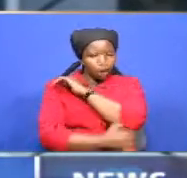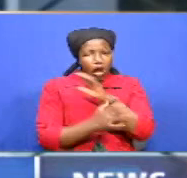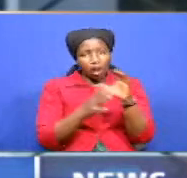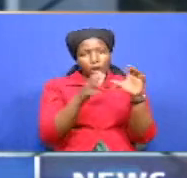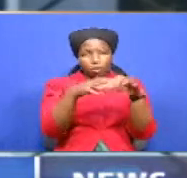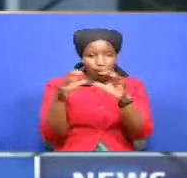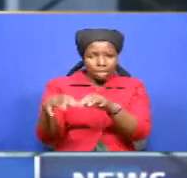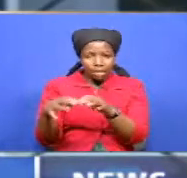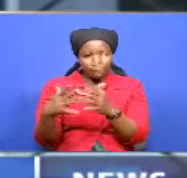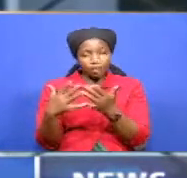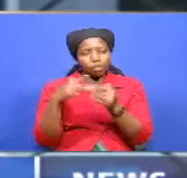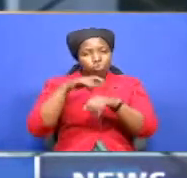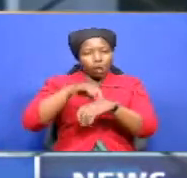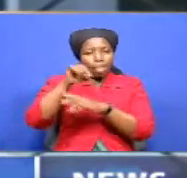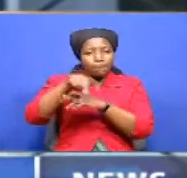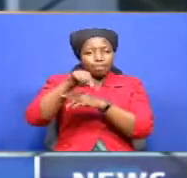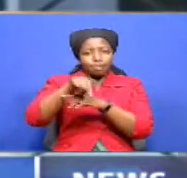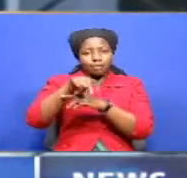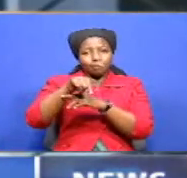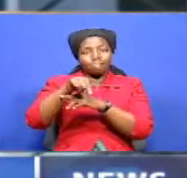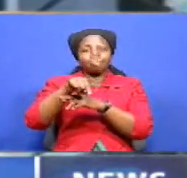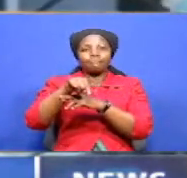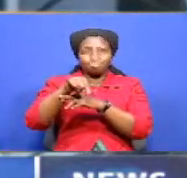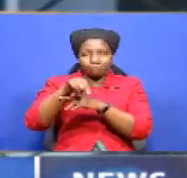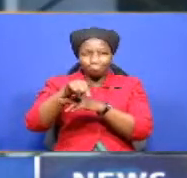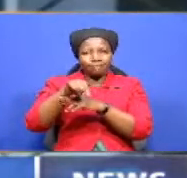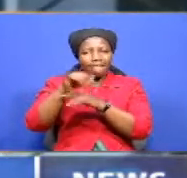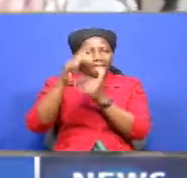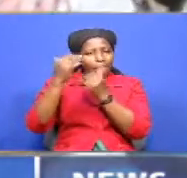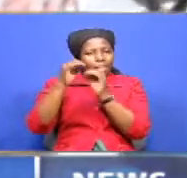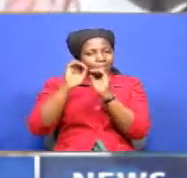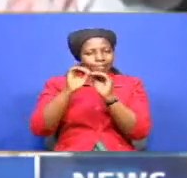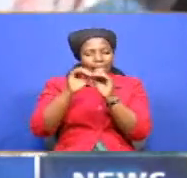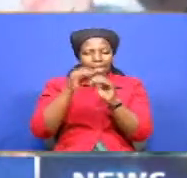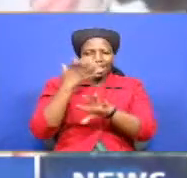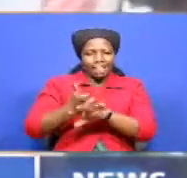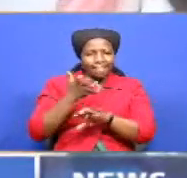during this unprecedented difficult time.